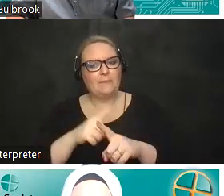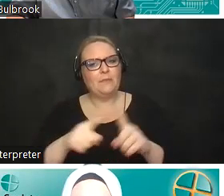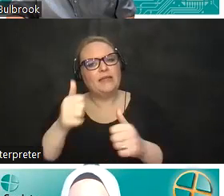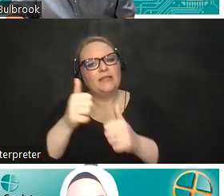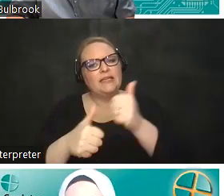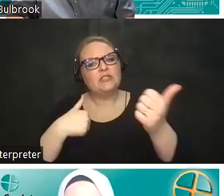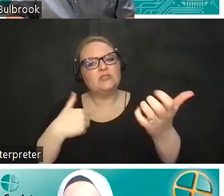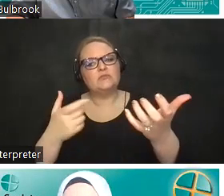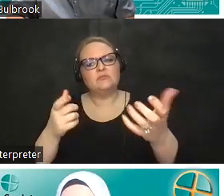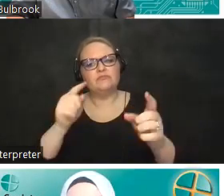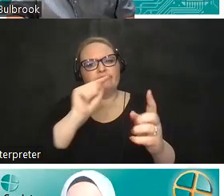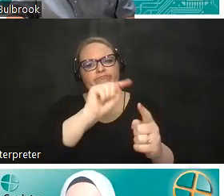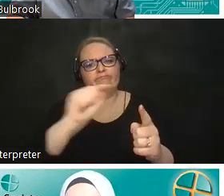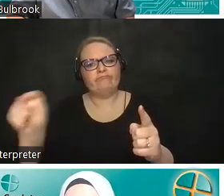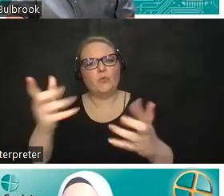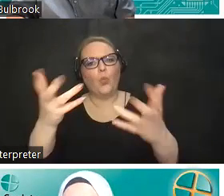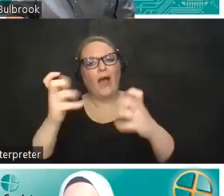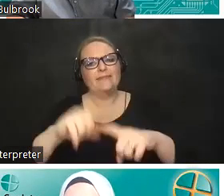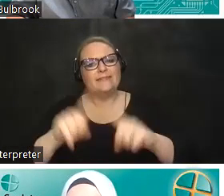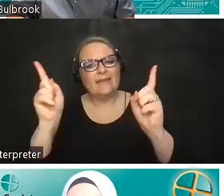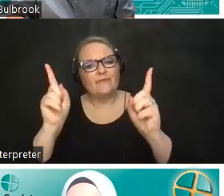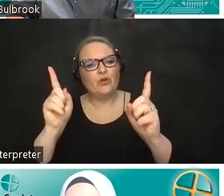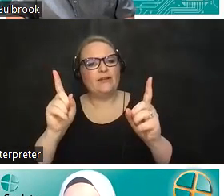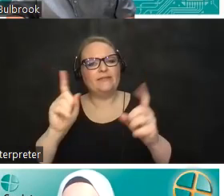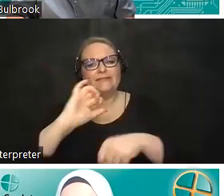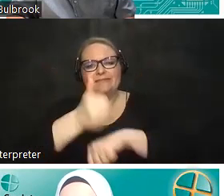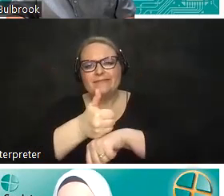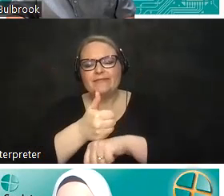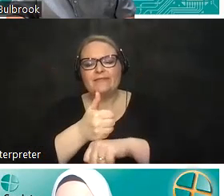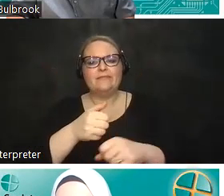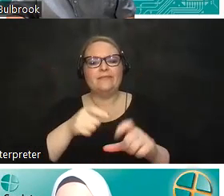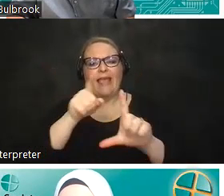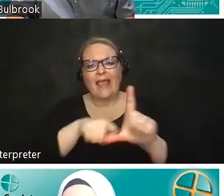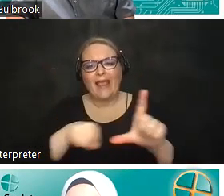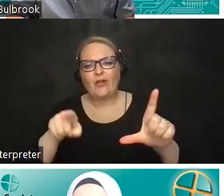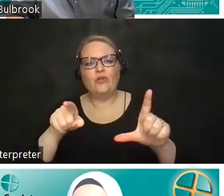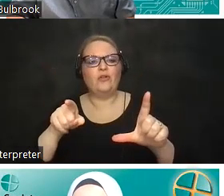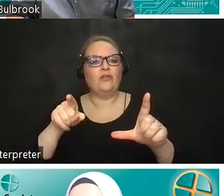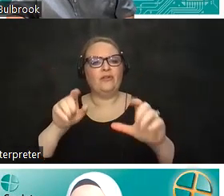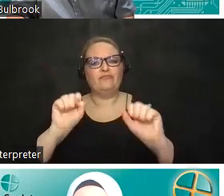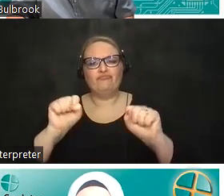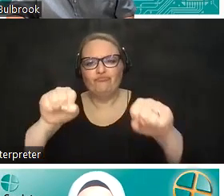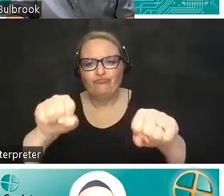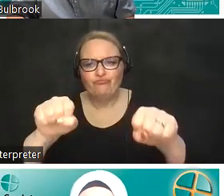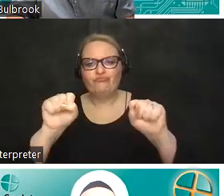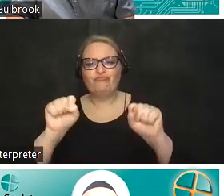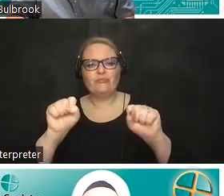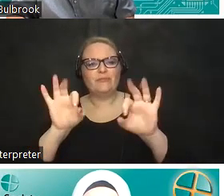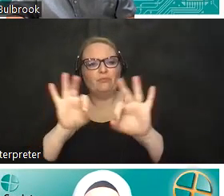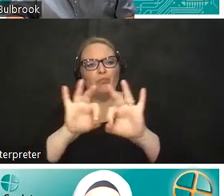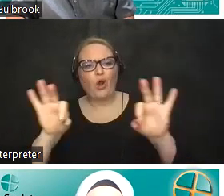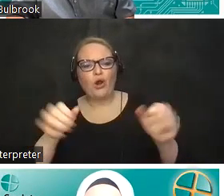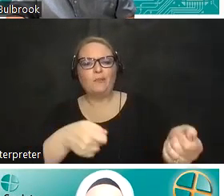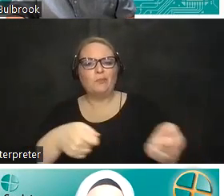um even in regards to like the angling the footrest all that which was hard to find uh online basically but